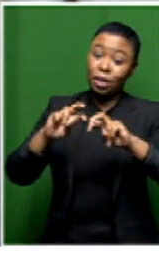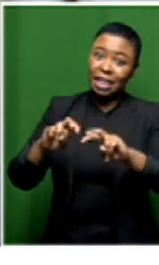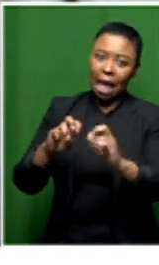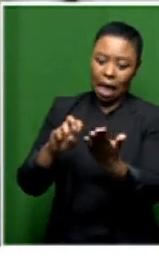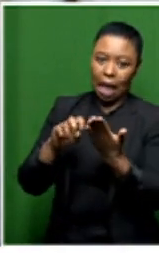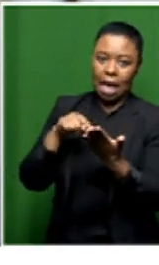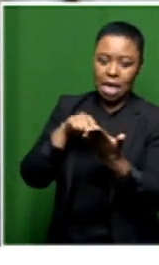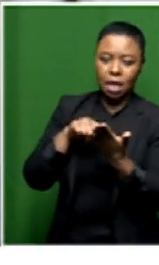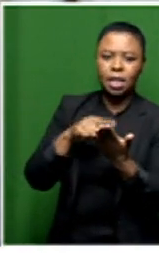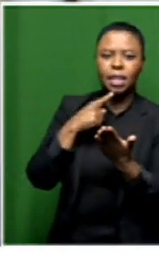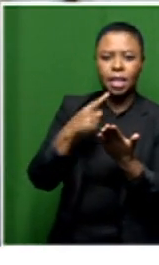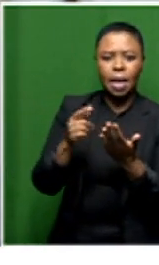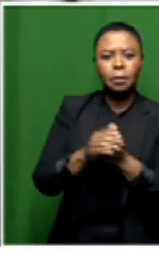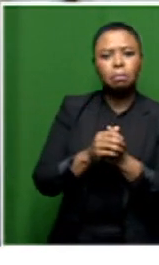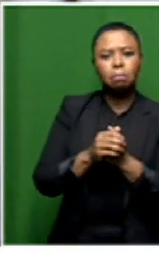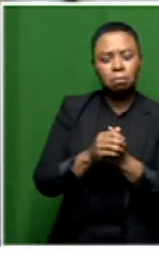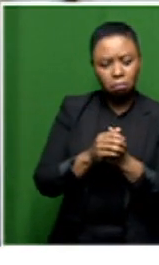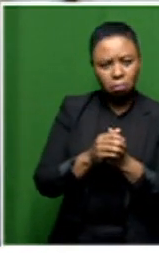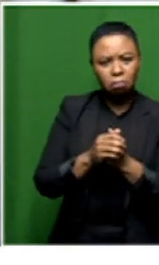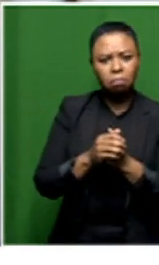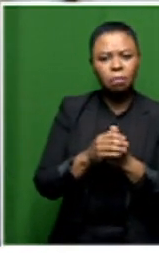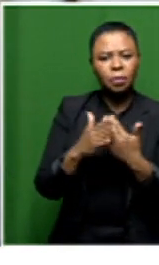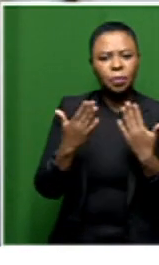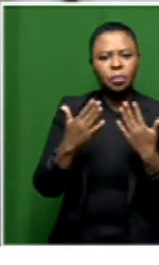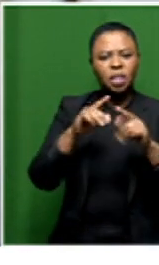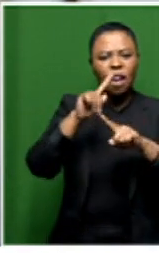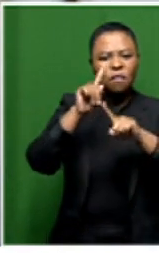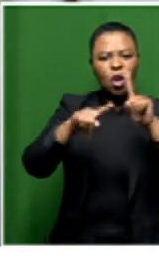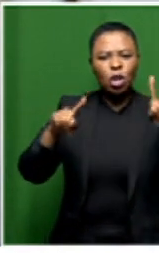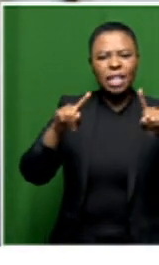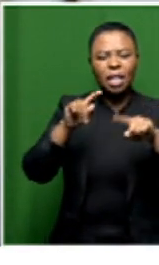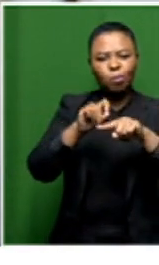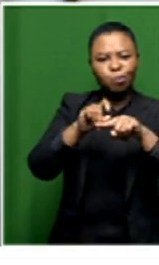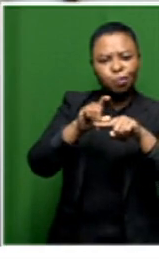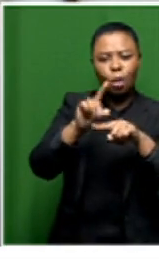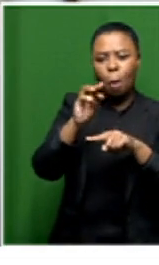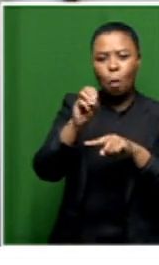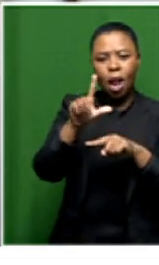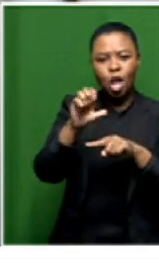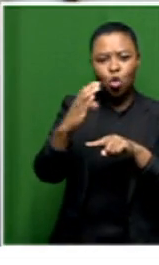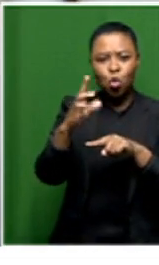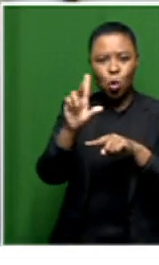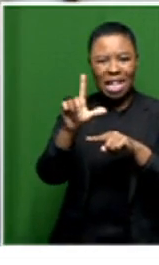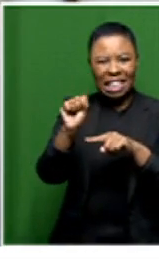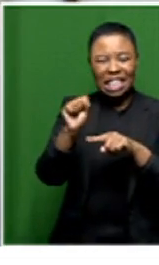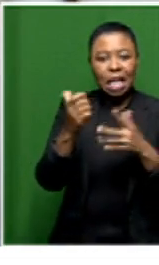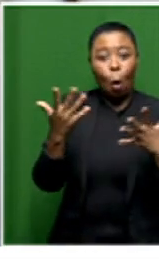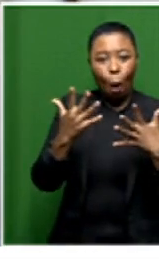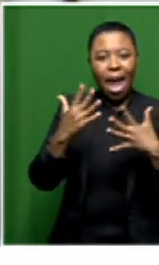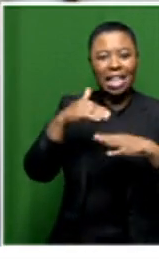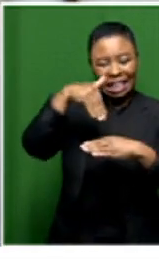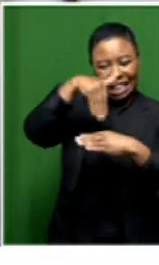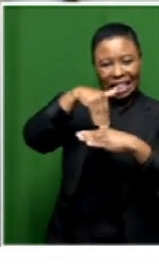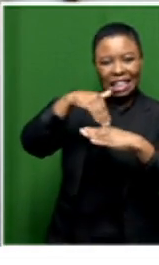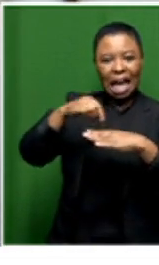that this may be an overload of various inflammatory molecules literally trapped inside